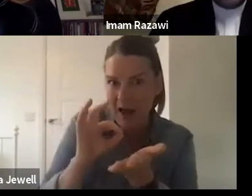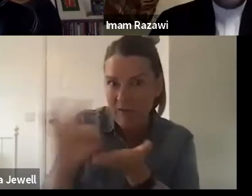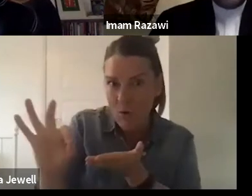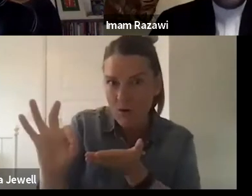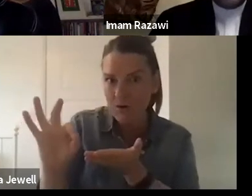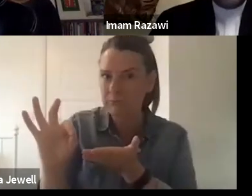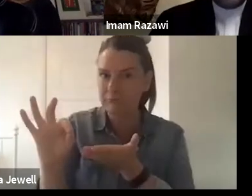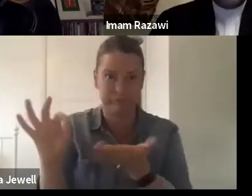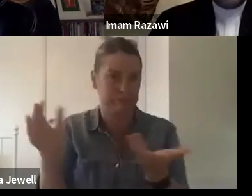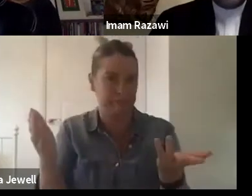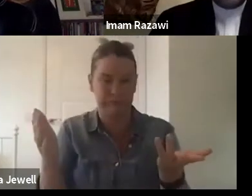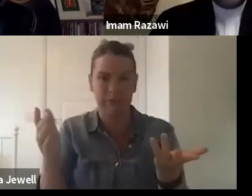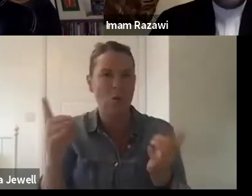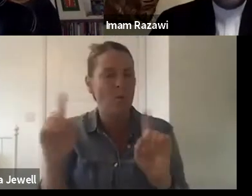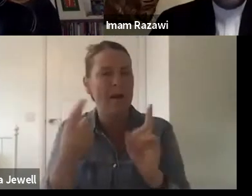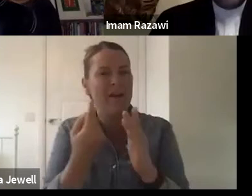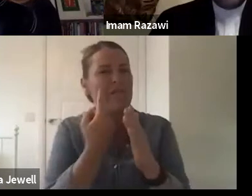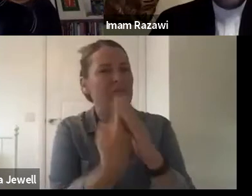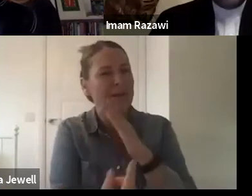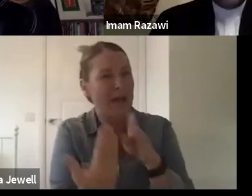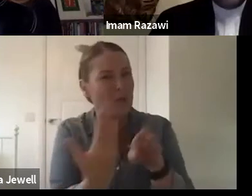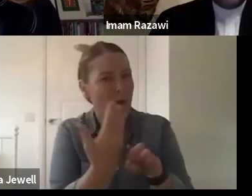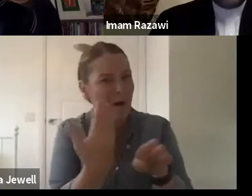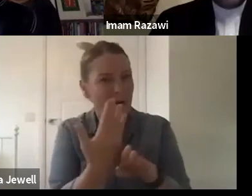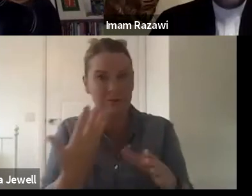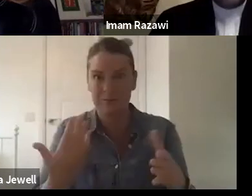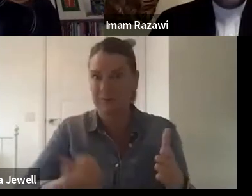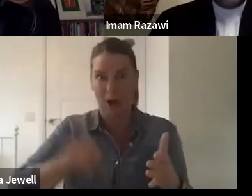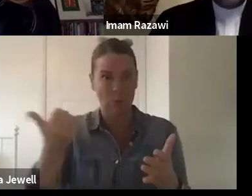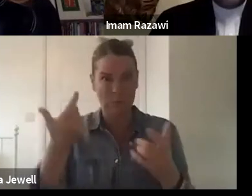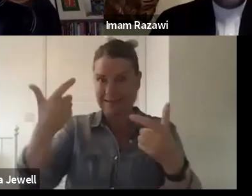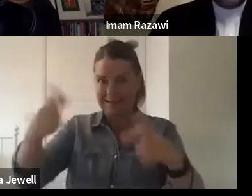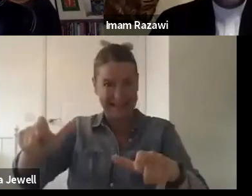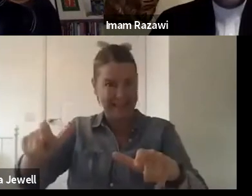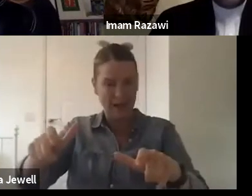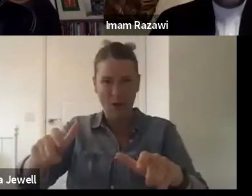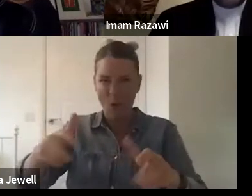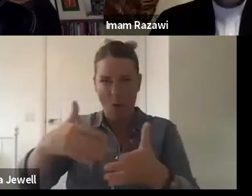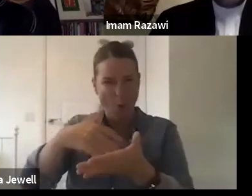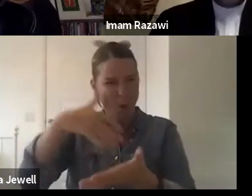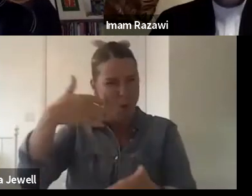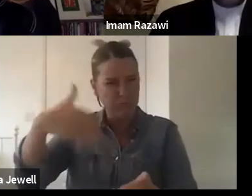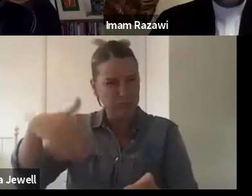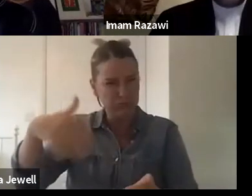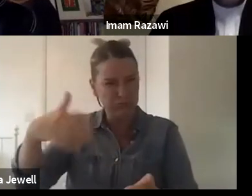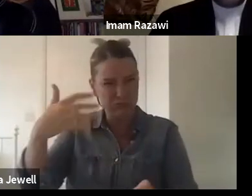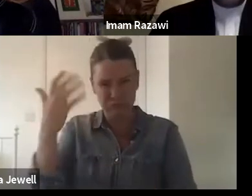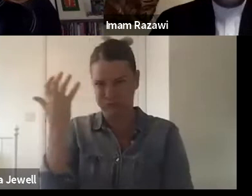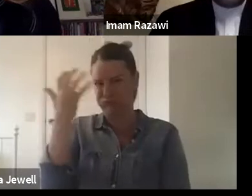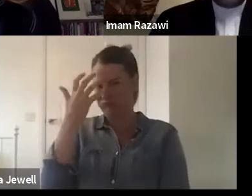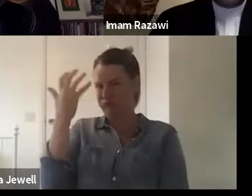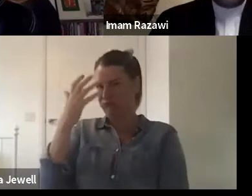freelance contract to another, or if you're coming for festival time, the ability, um, of the creative